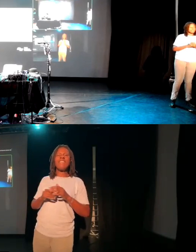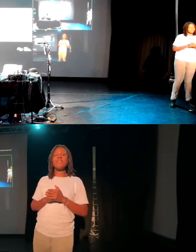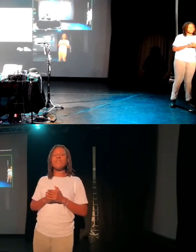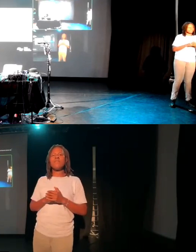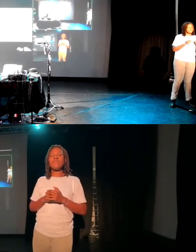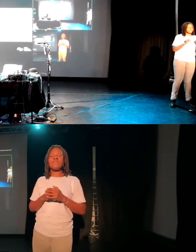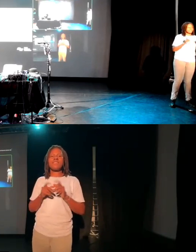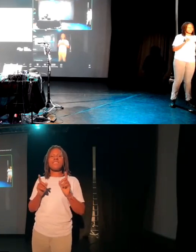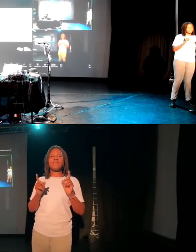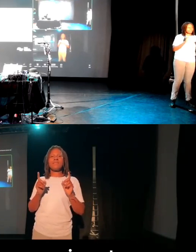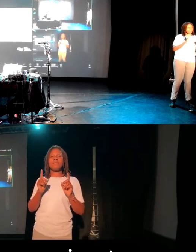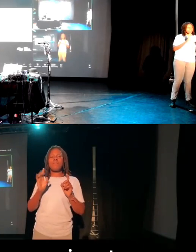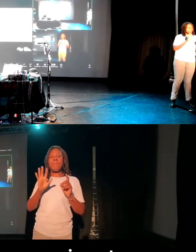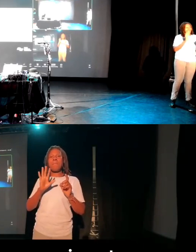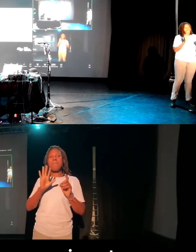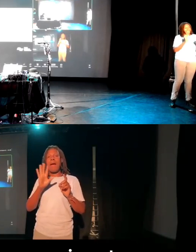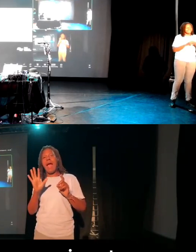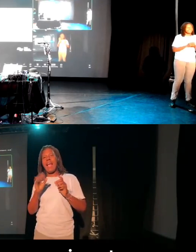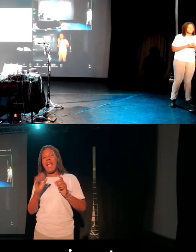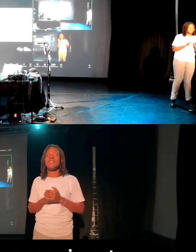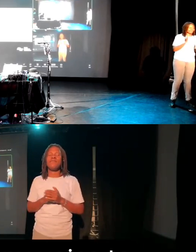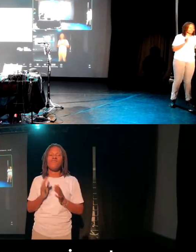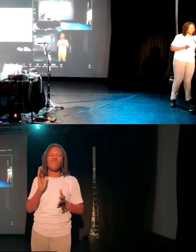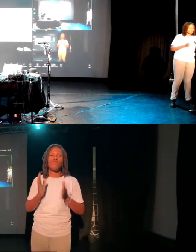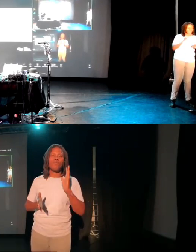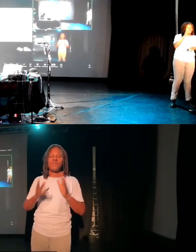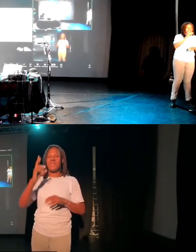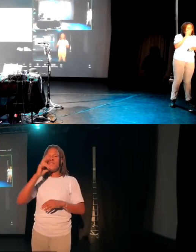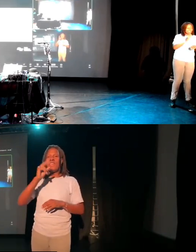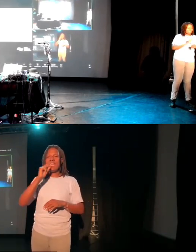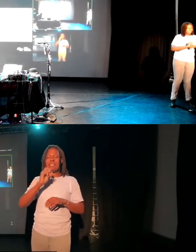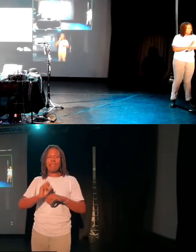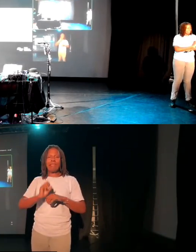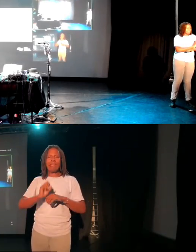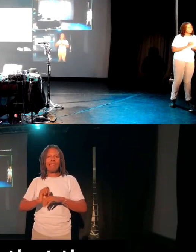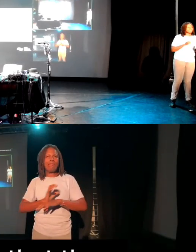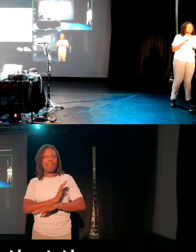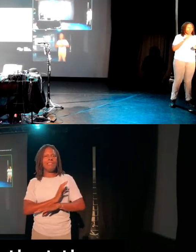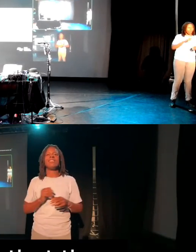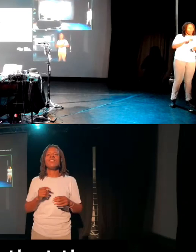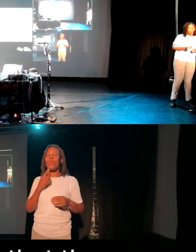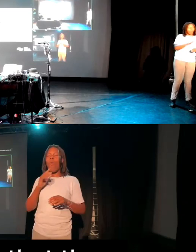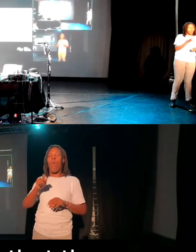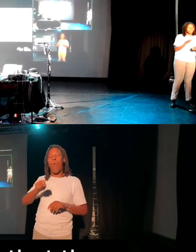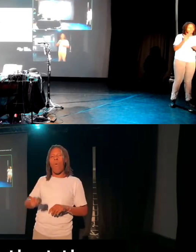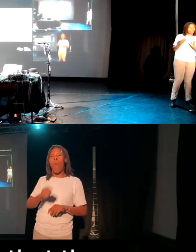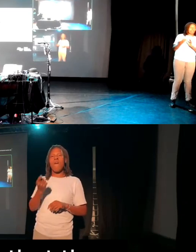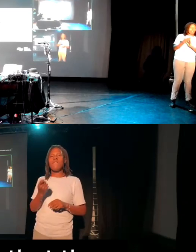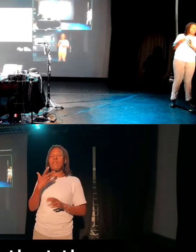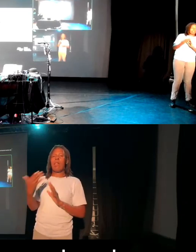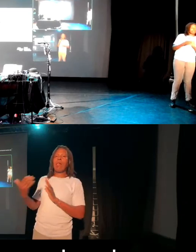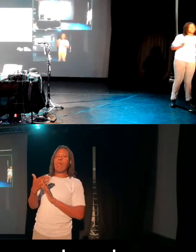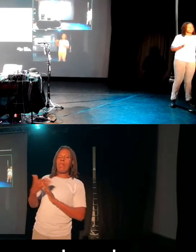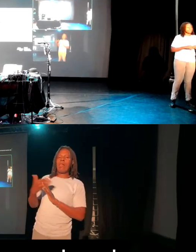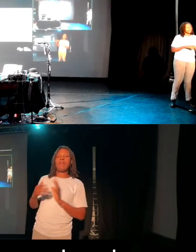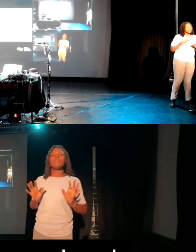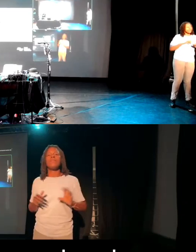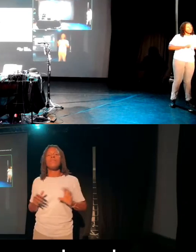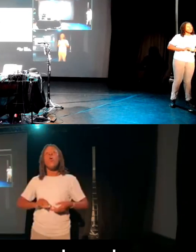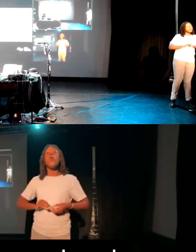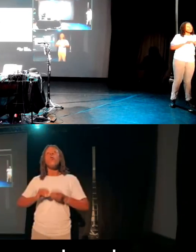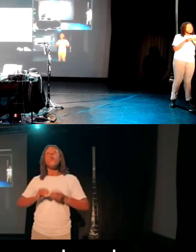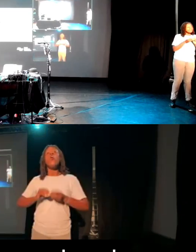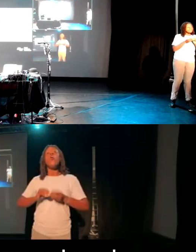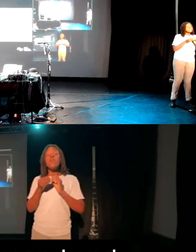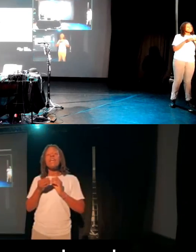There we go. I'll switch it off, otherwise it will keep saying that creepy voice to me throughout the entire presentation. So I wanted to create something that then would be something that